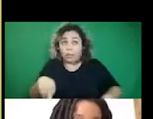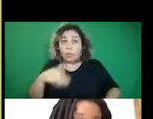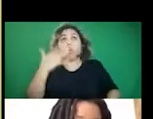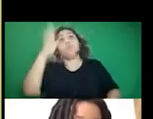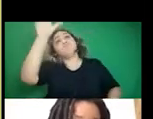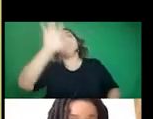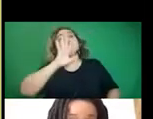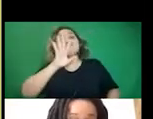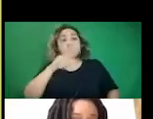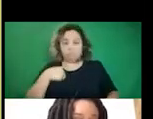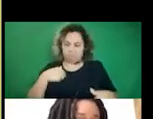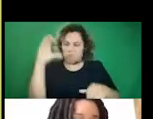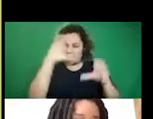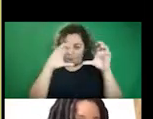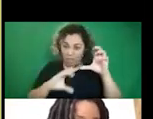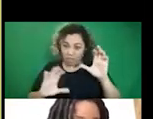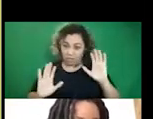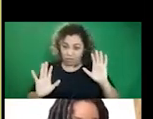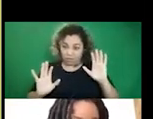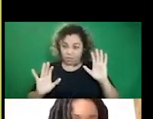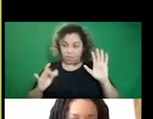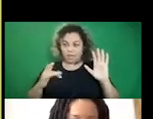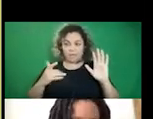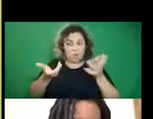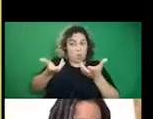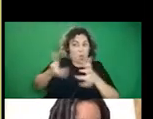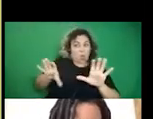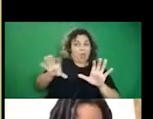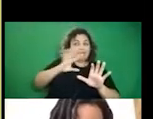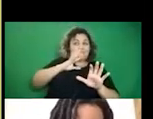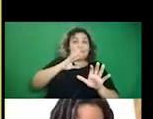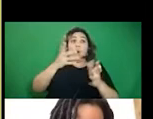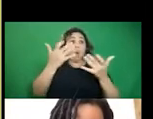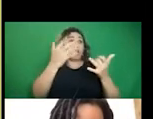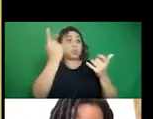I can pick on somebody, but if you feeling talkative.